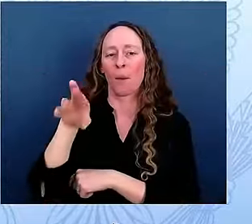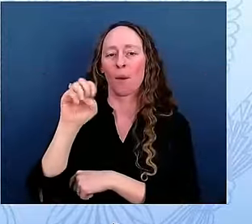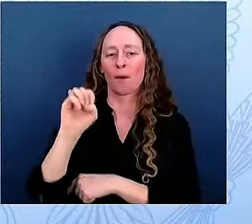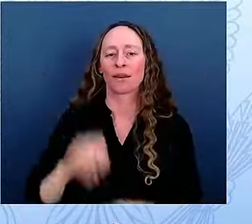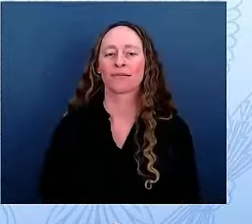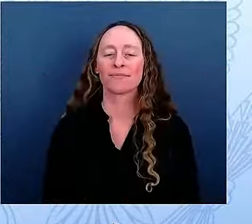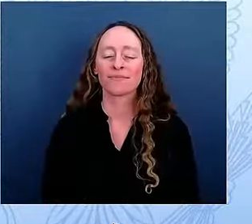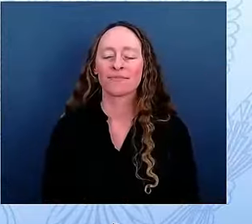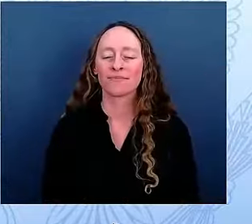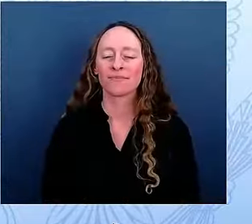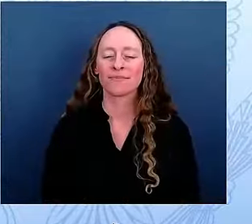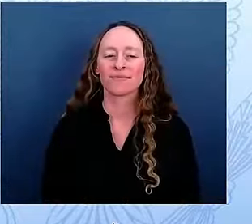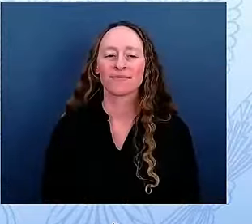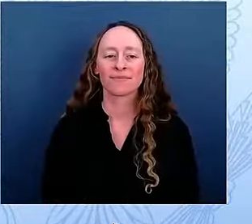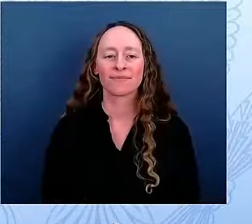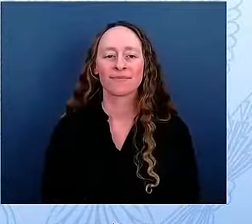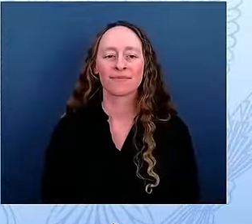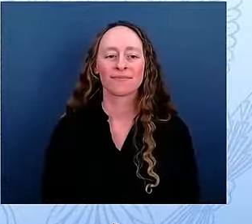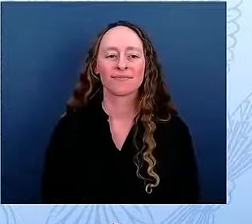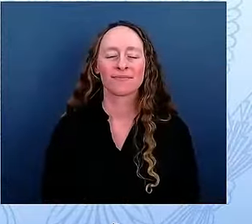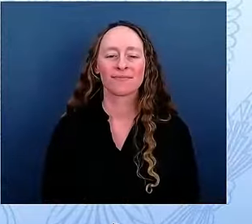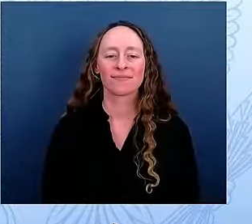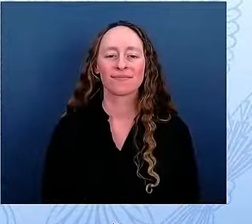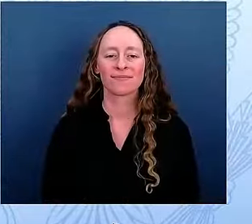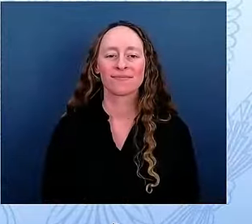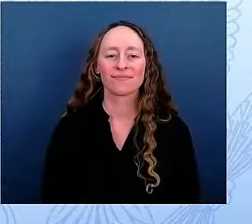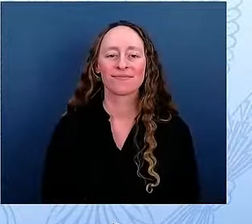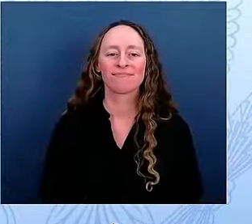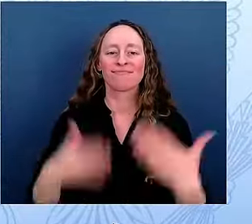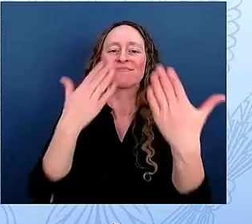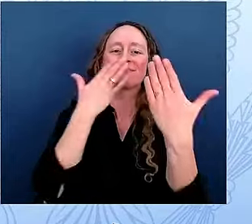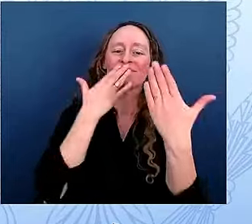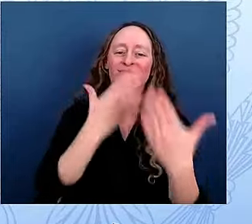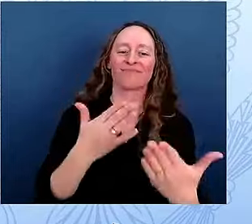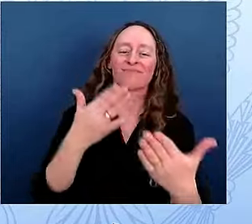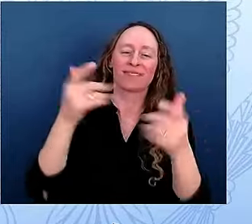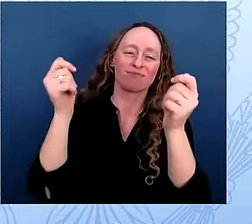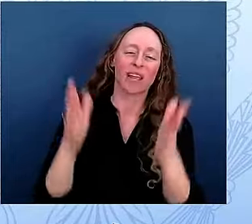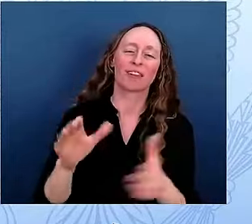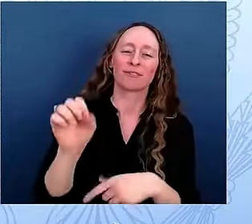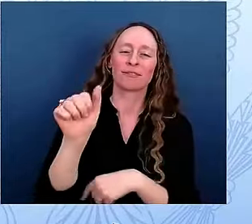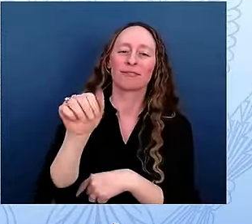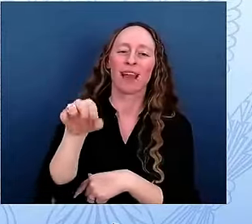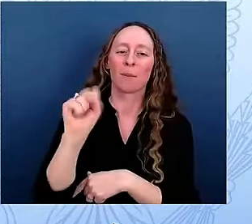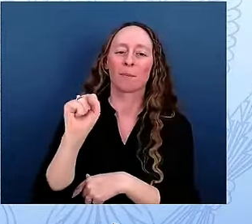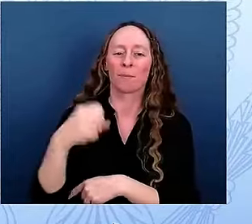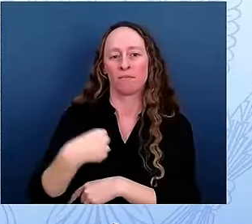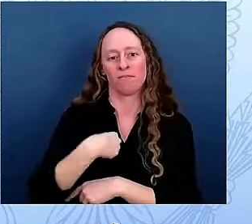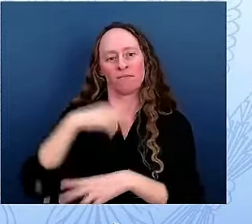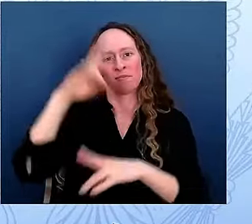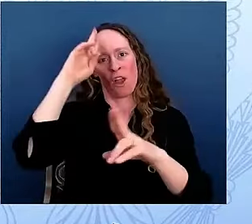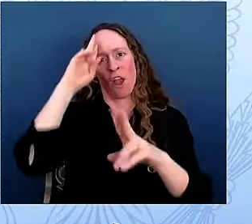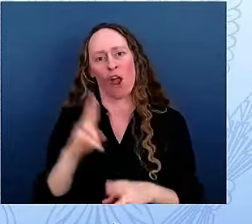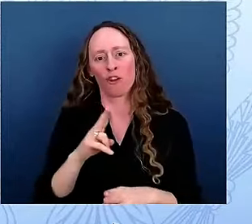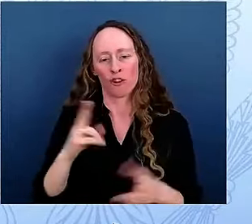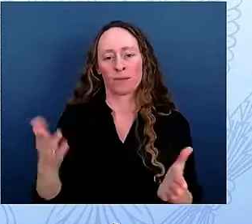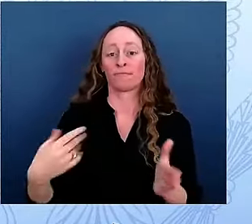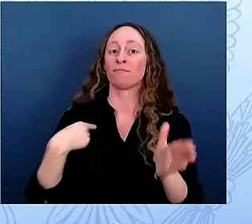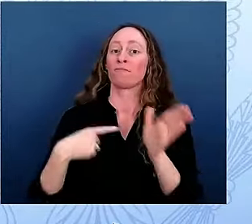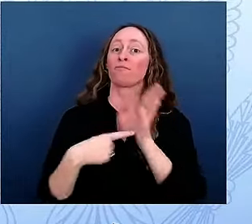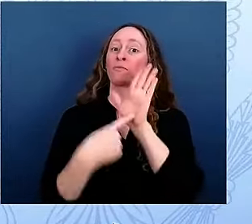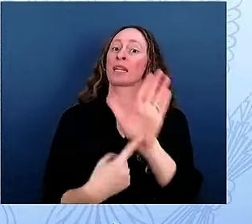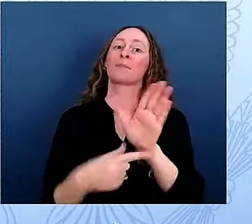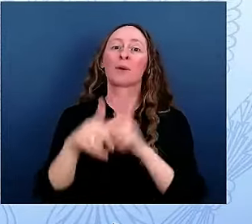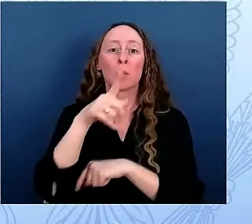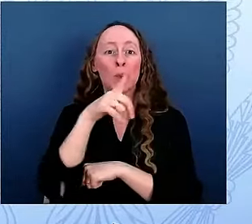Thank you, Director Sams. I'm honored today to be here on behalf of the History Channel for the unveiling of the new enhanced